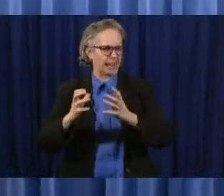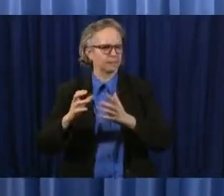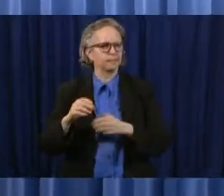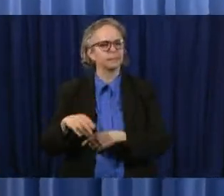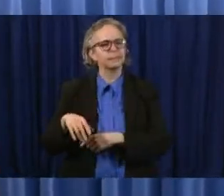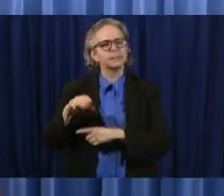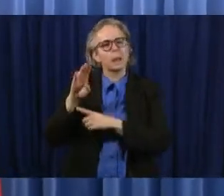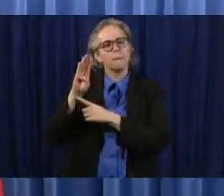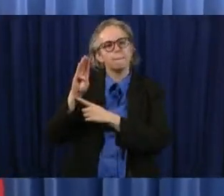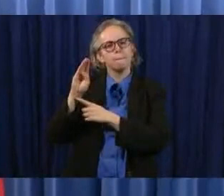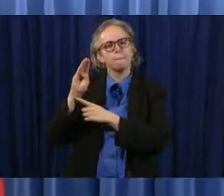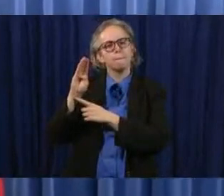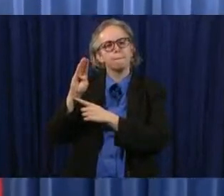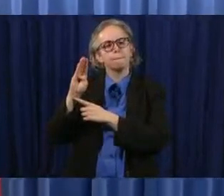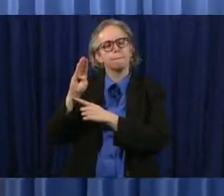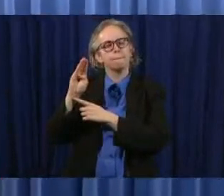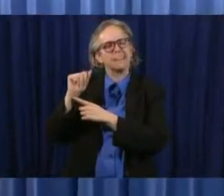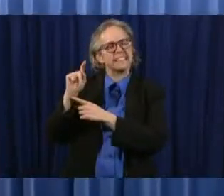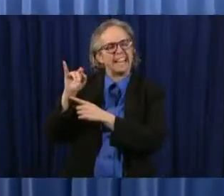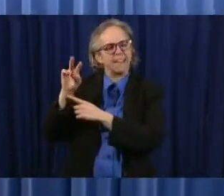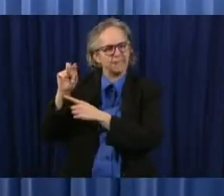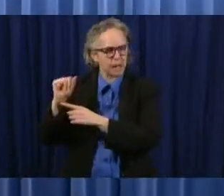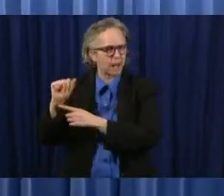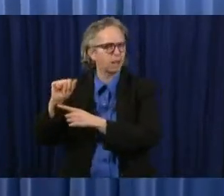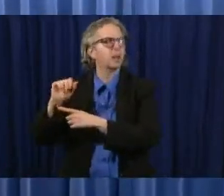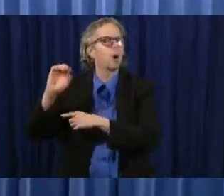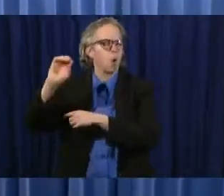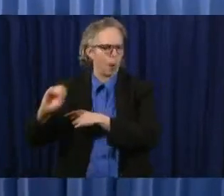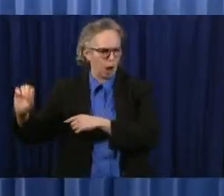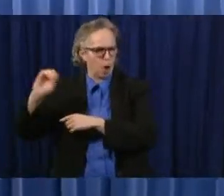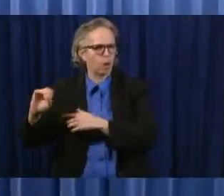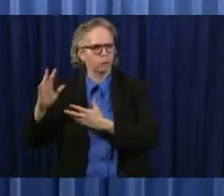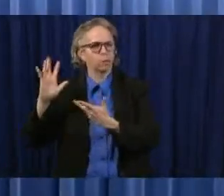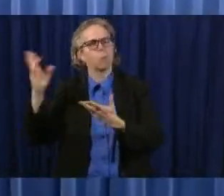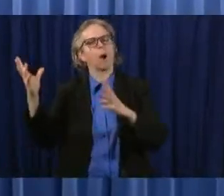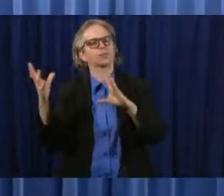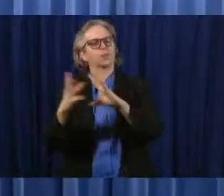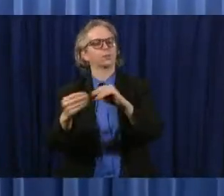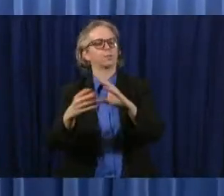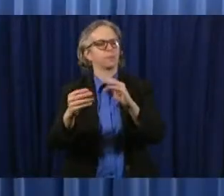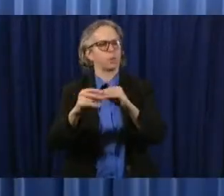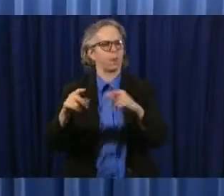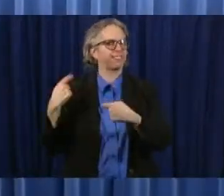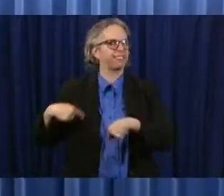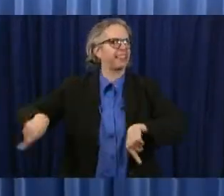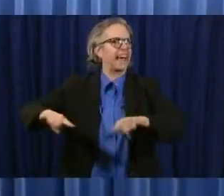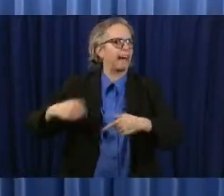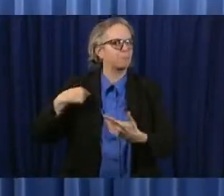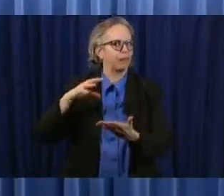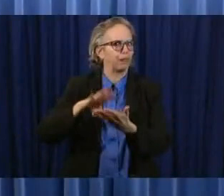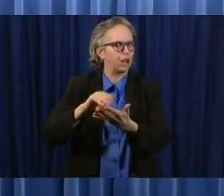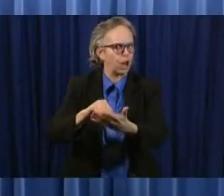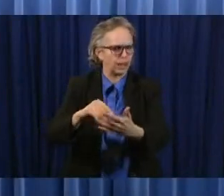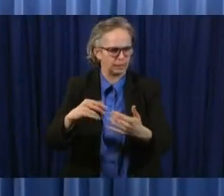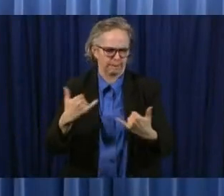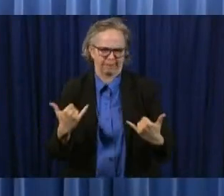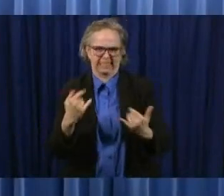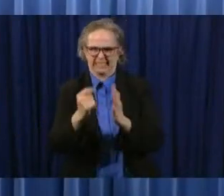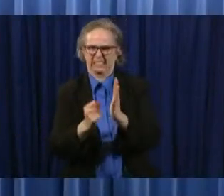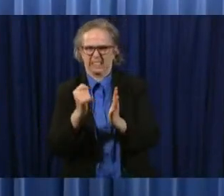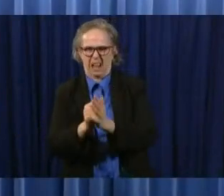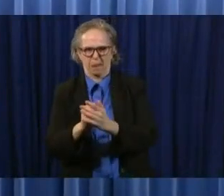they want to share with you some of the things that they have been learning uh during this time eric